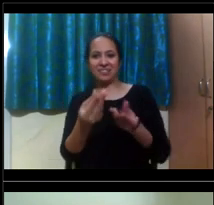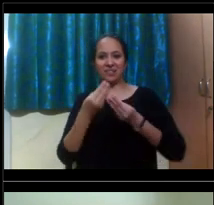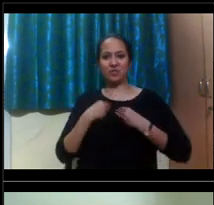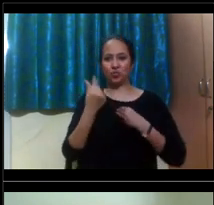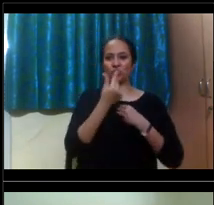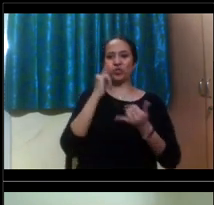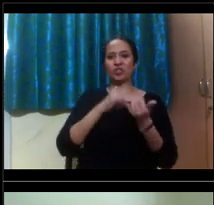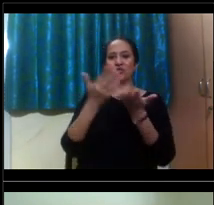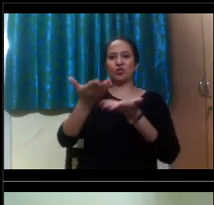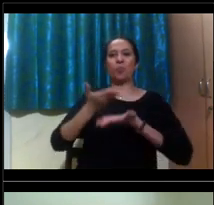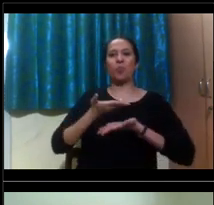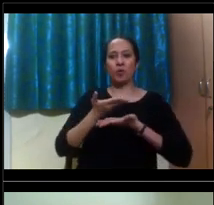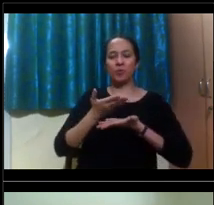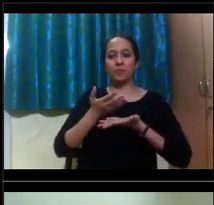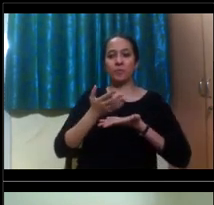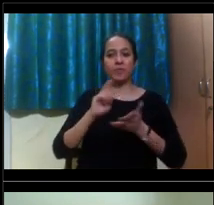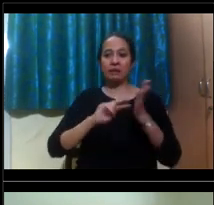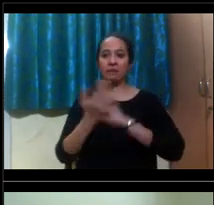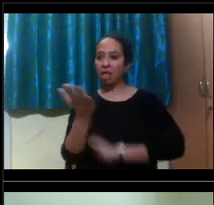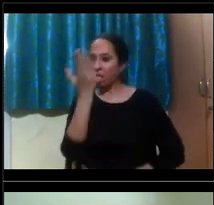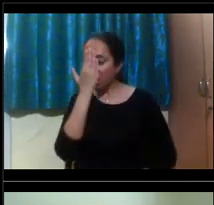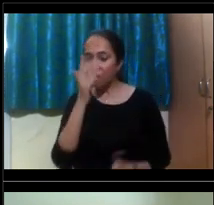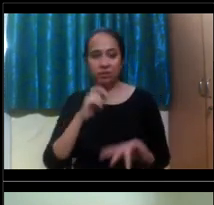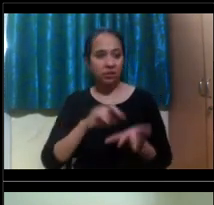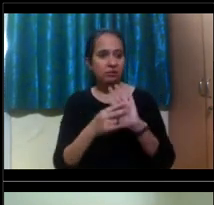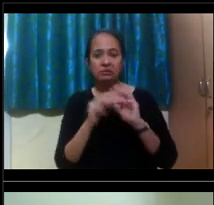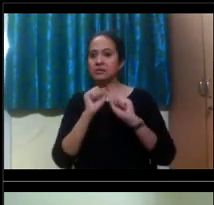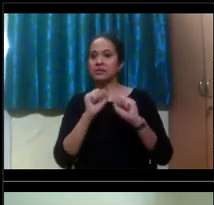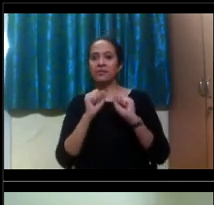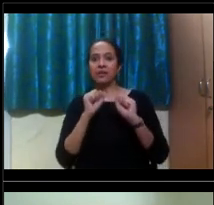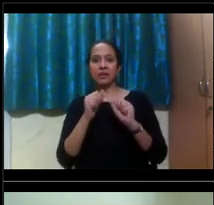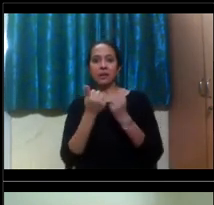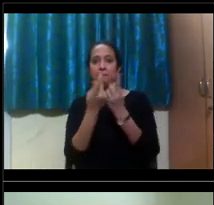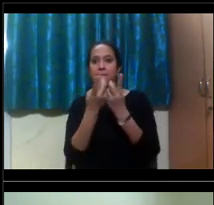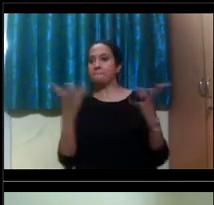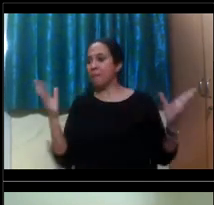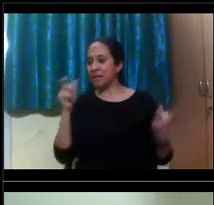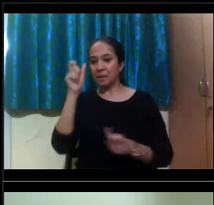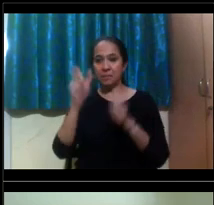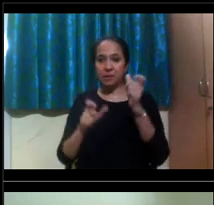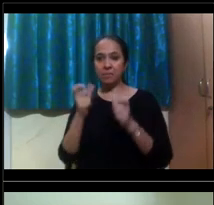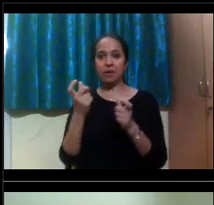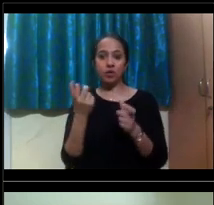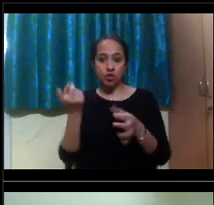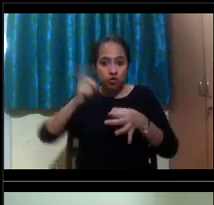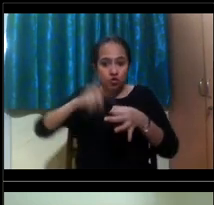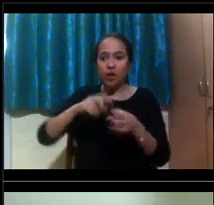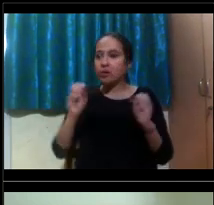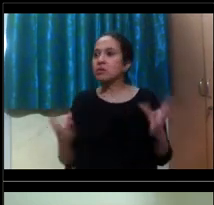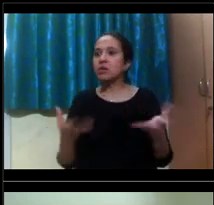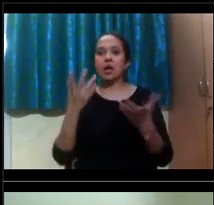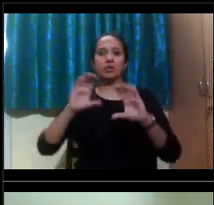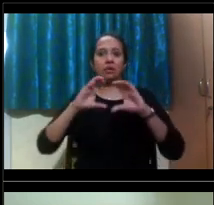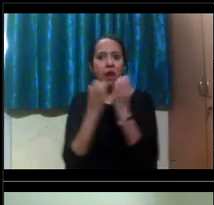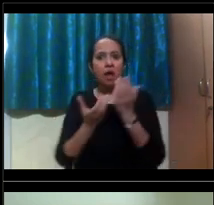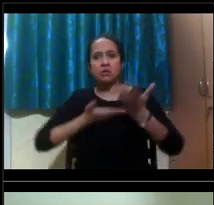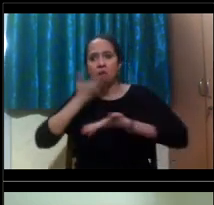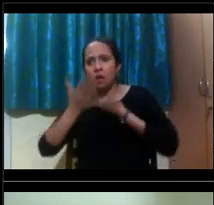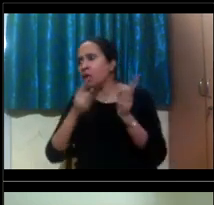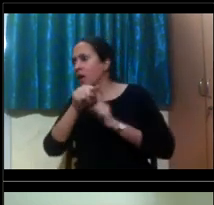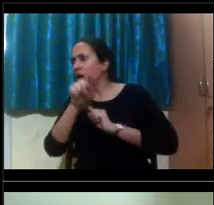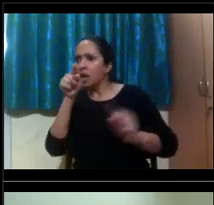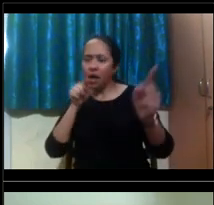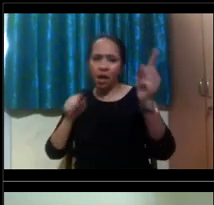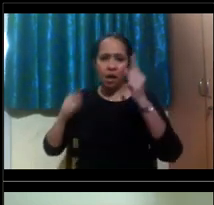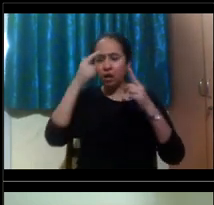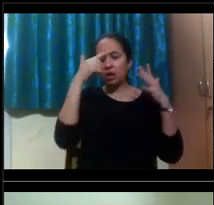realize too late and there's a lot of international student orientations and activities happening right when you get to campus, and that